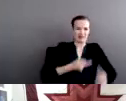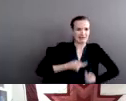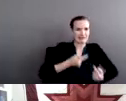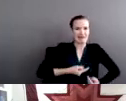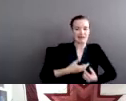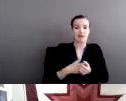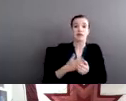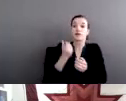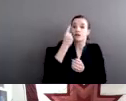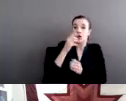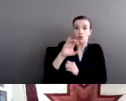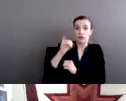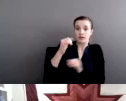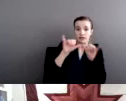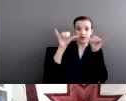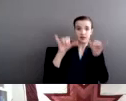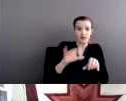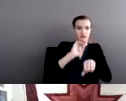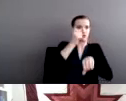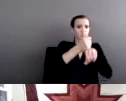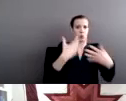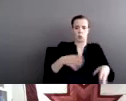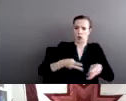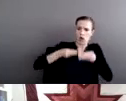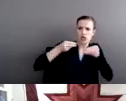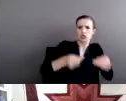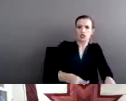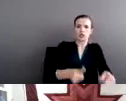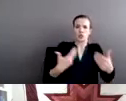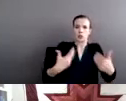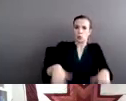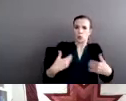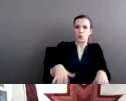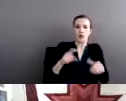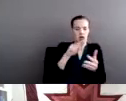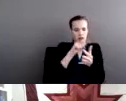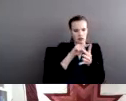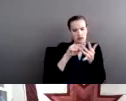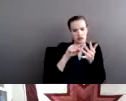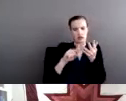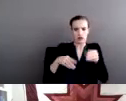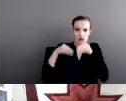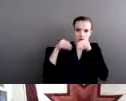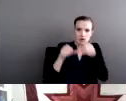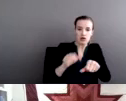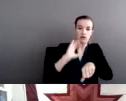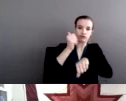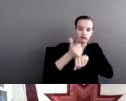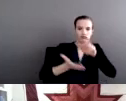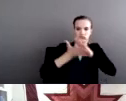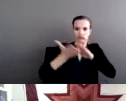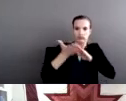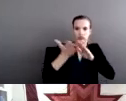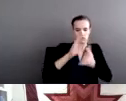expensive government activity. It requires the expenditure of a lot of money to run a comprehensive